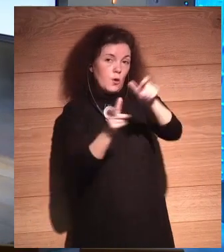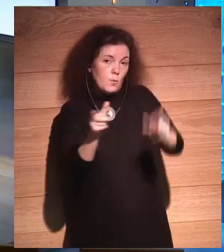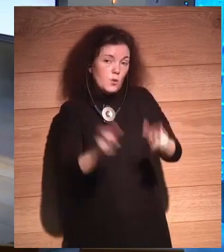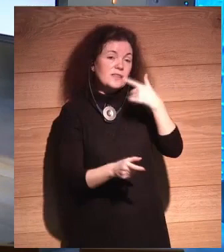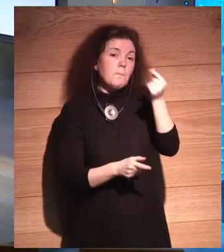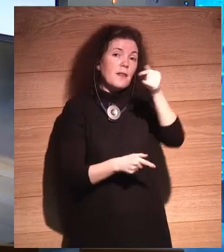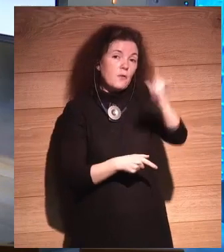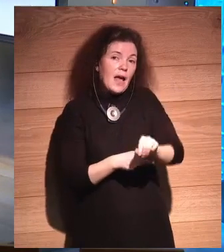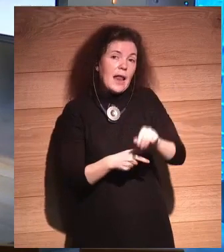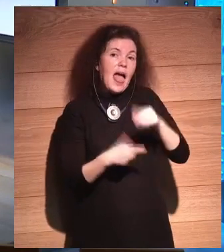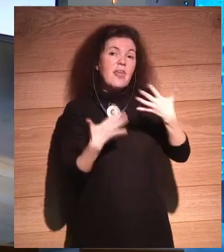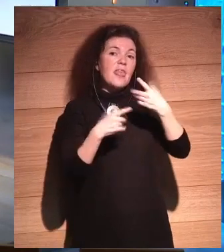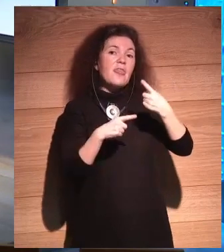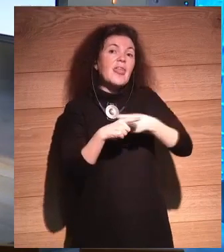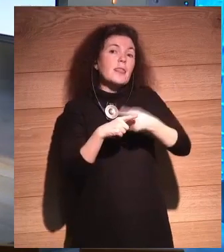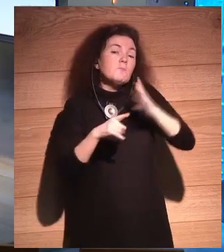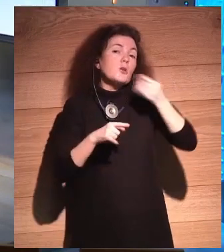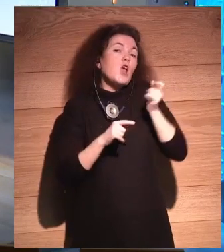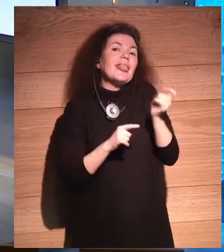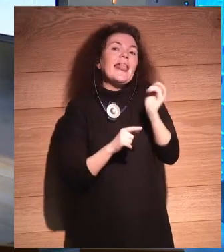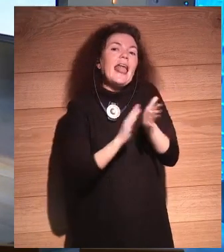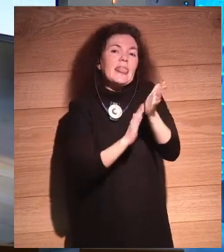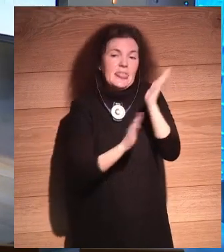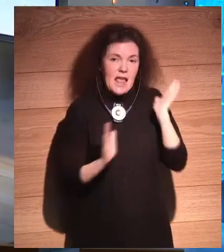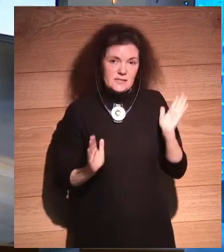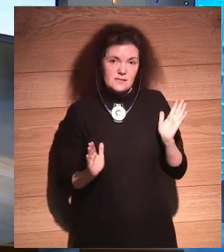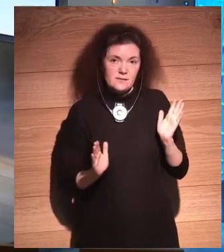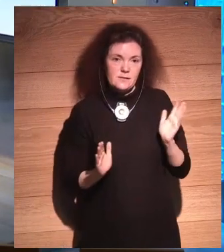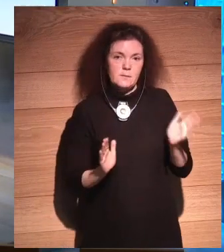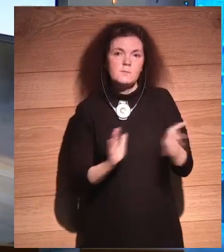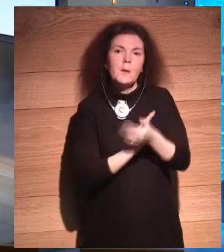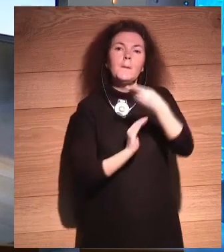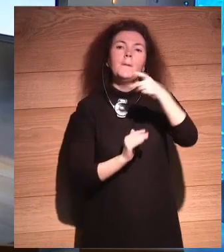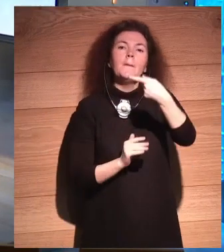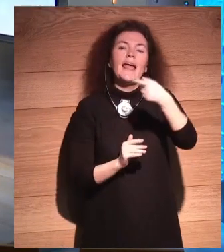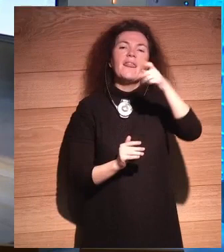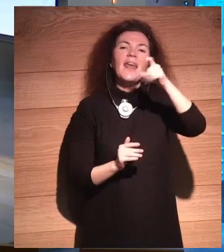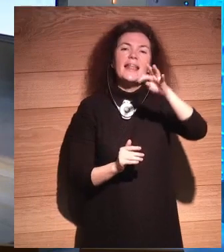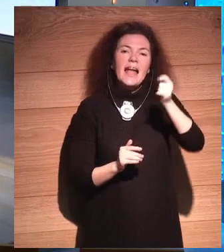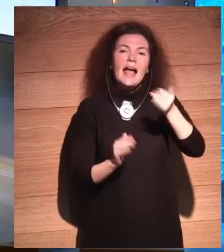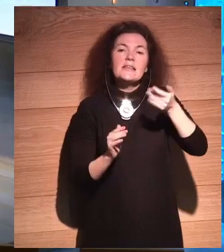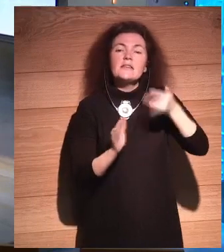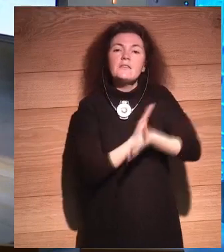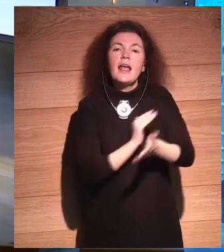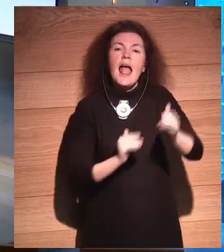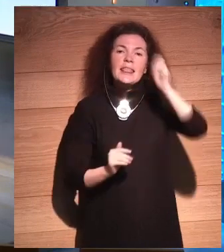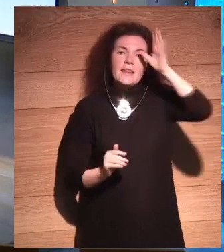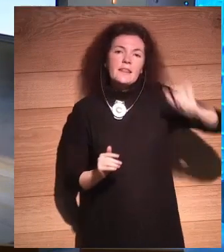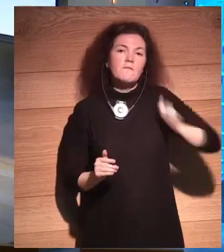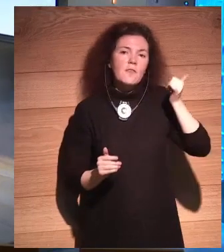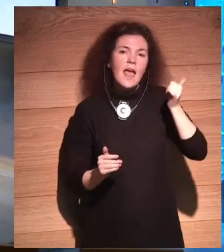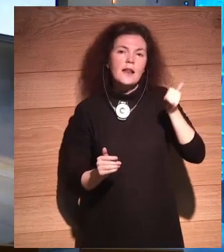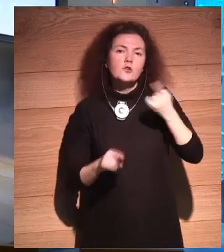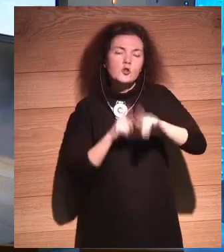But these are all the trends, virtual reality, big data, artificial intelligence, it's enough to make your head spin. Every day,